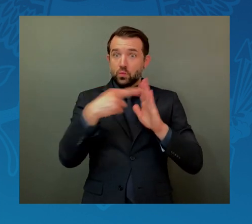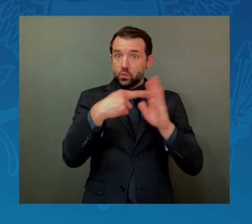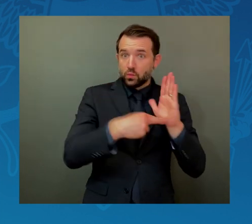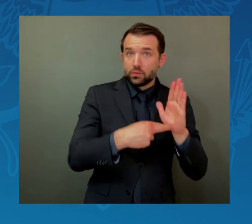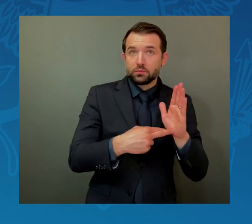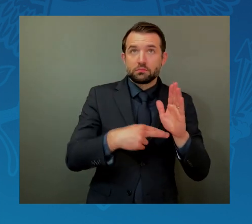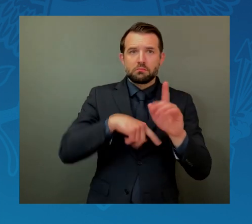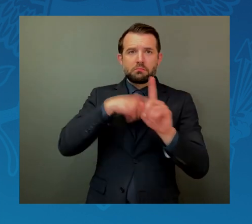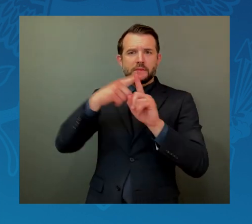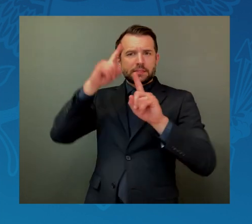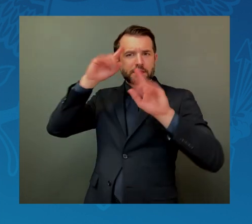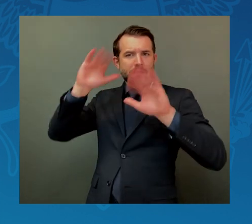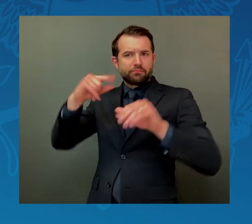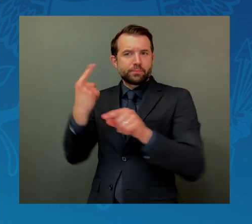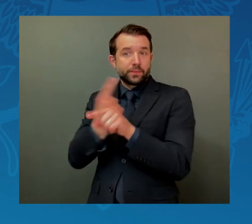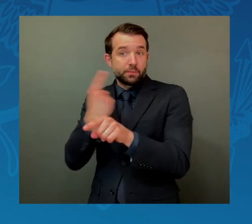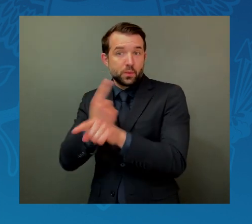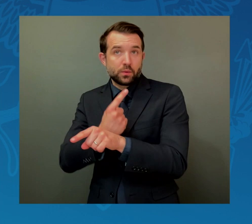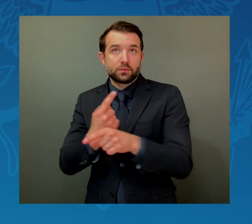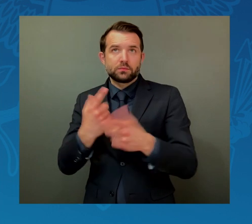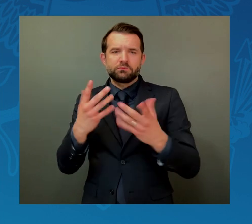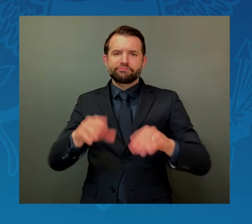and stability.